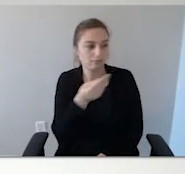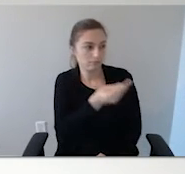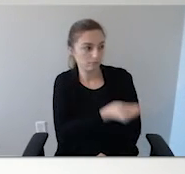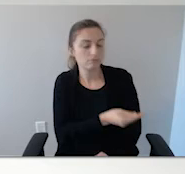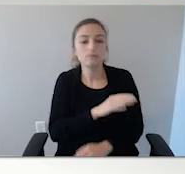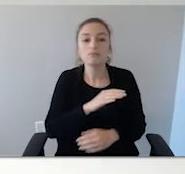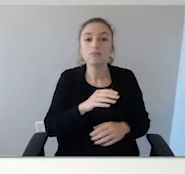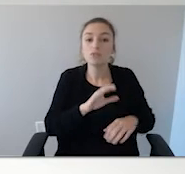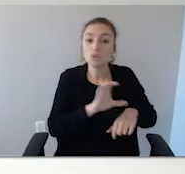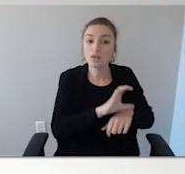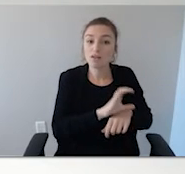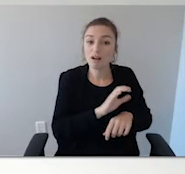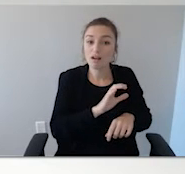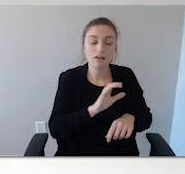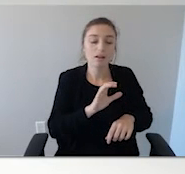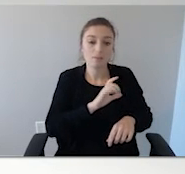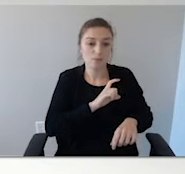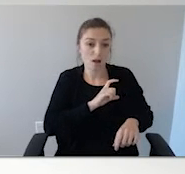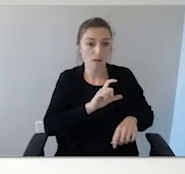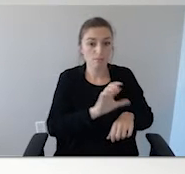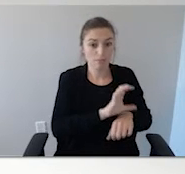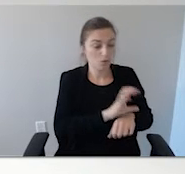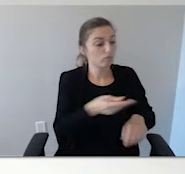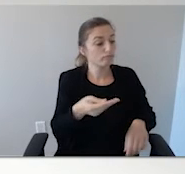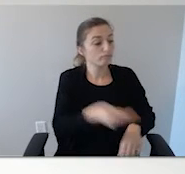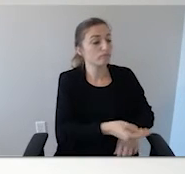information is in there so that they can contact your parent.